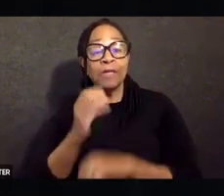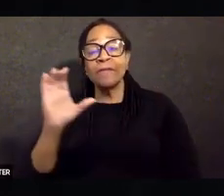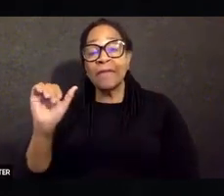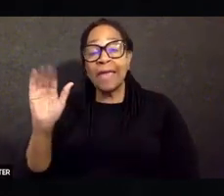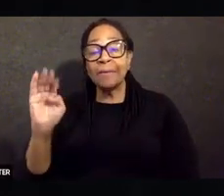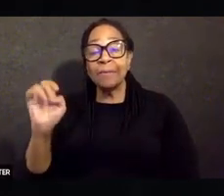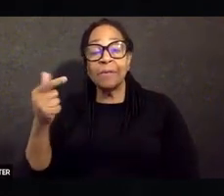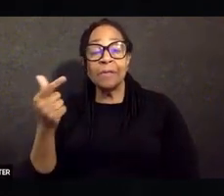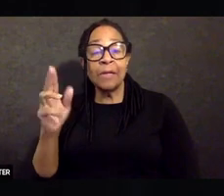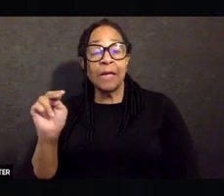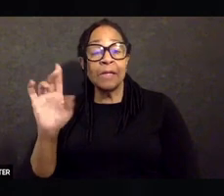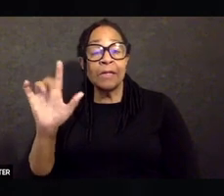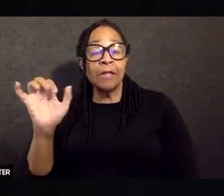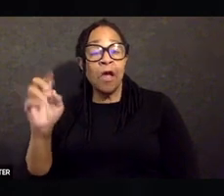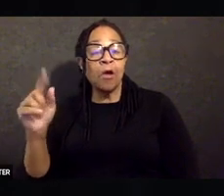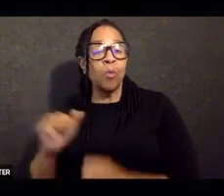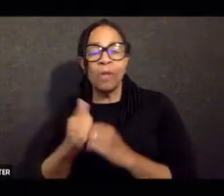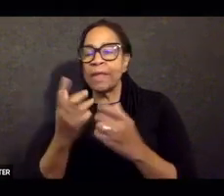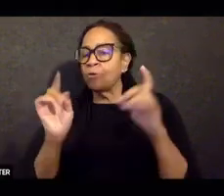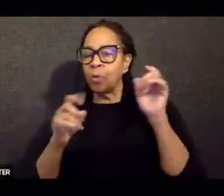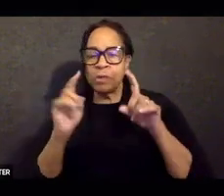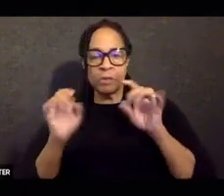a free gun lock, no questions asked.